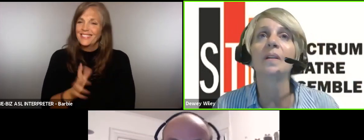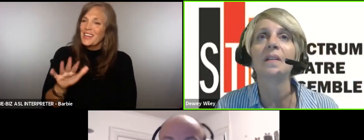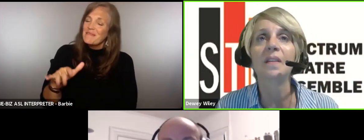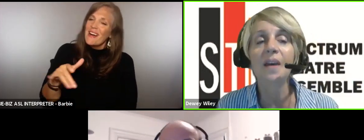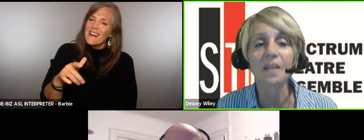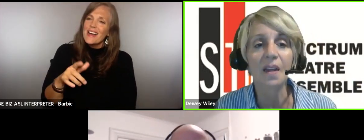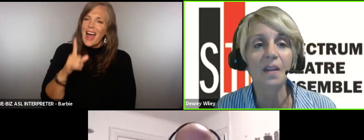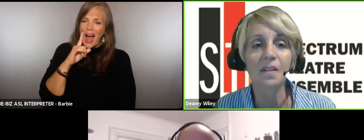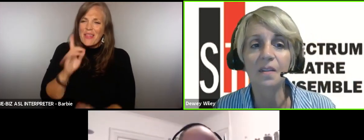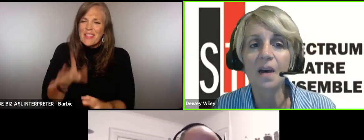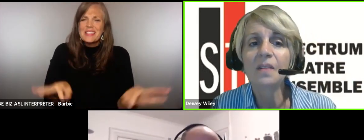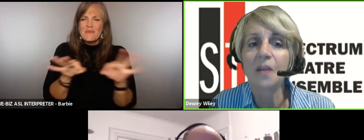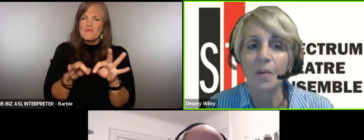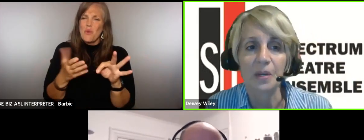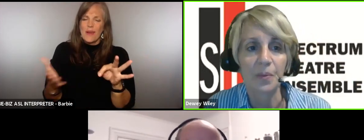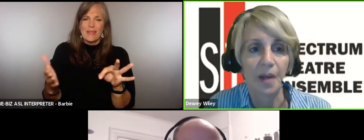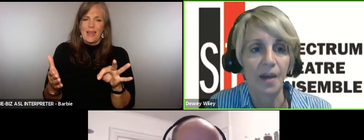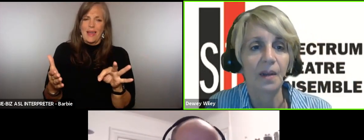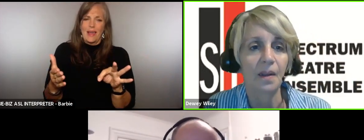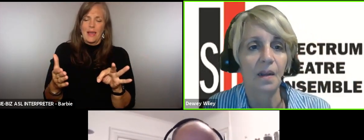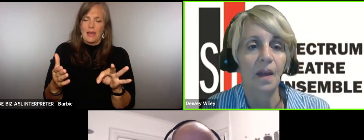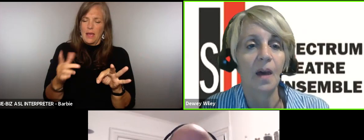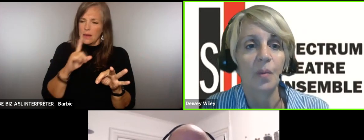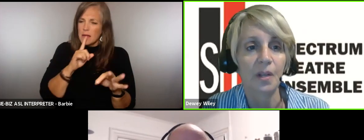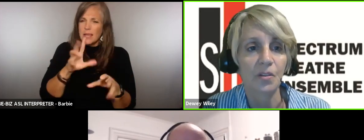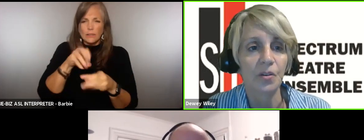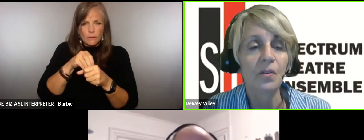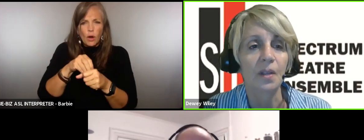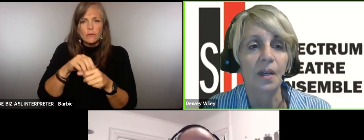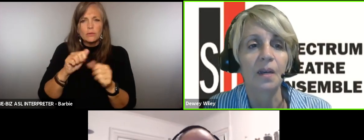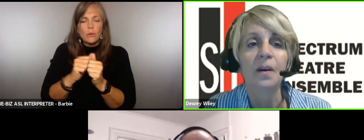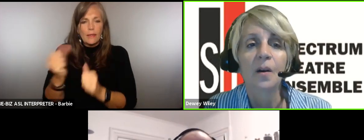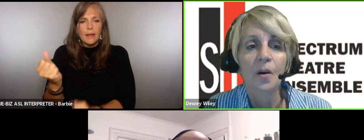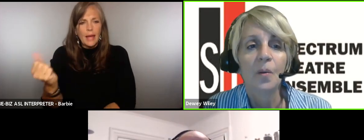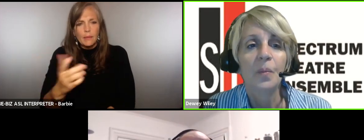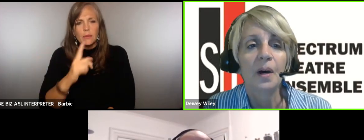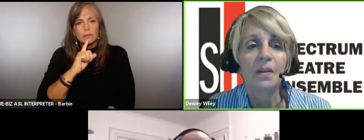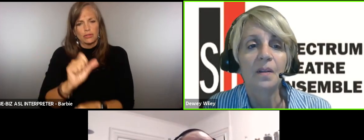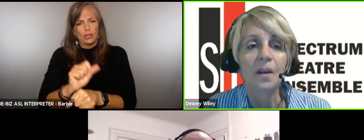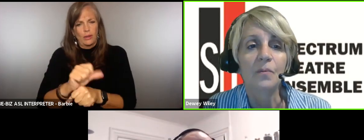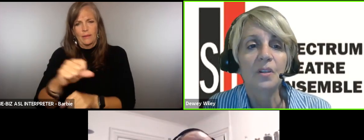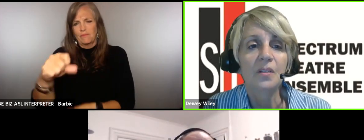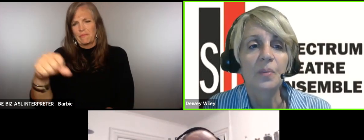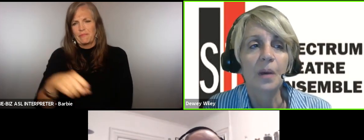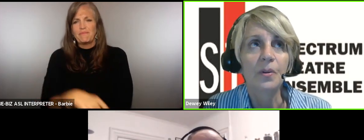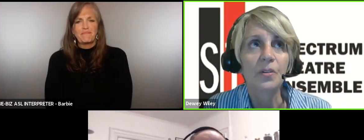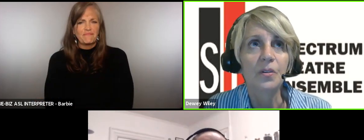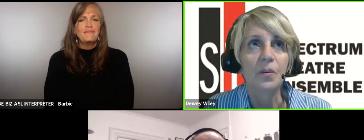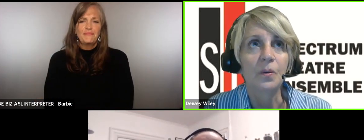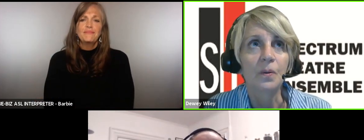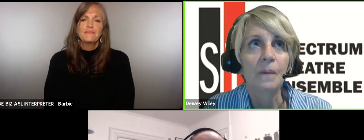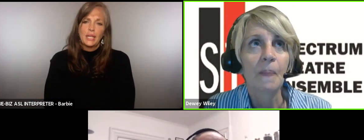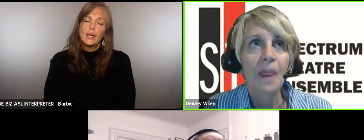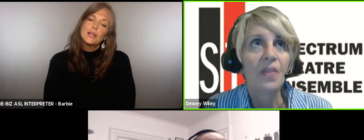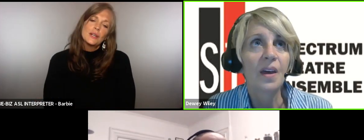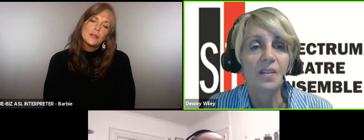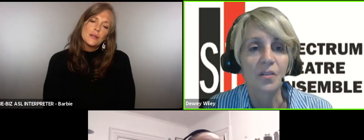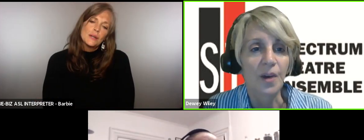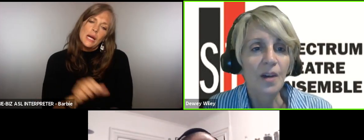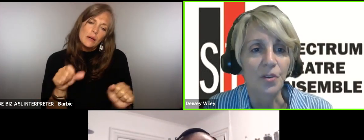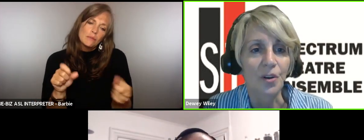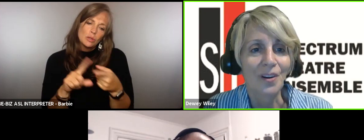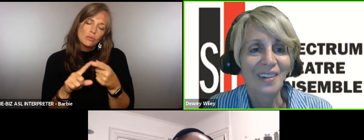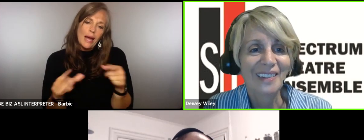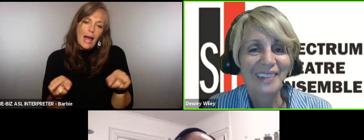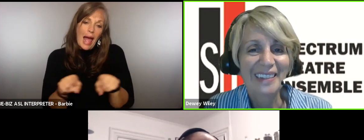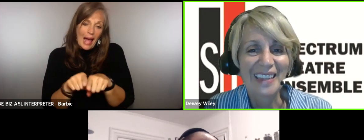important thing that it does come into play in in gambling certainly but you know just to be able to I think as